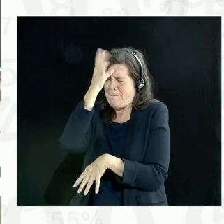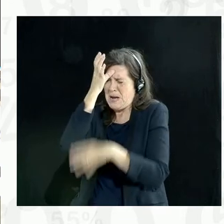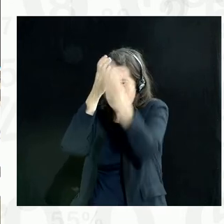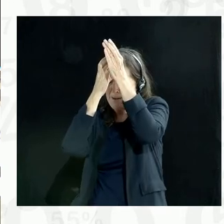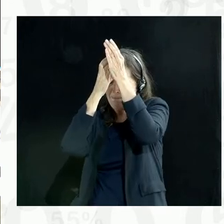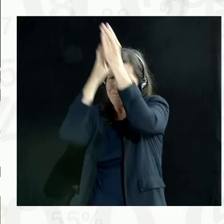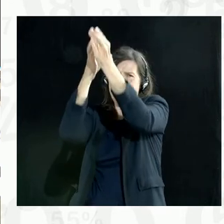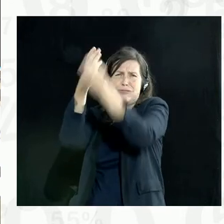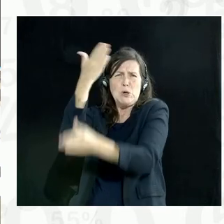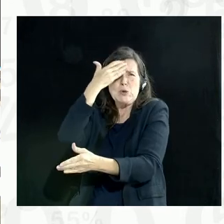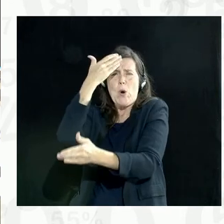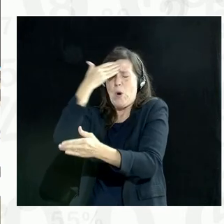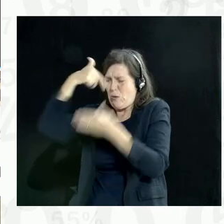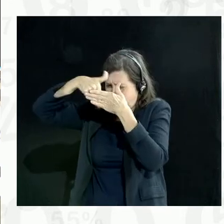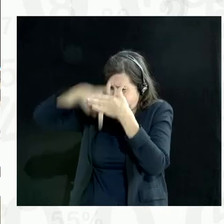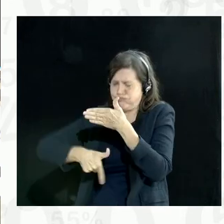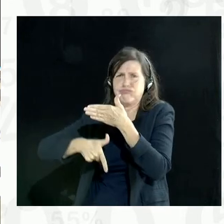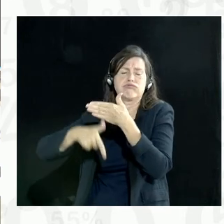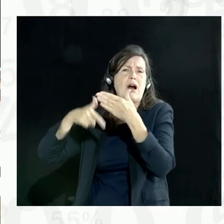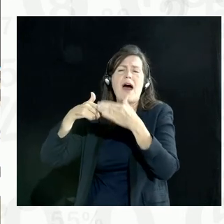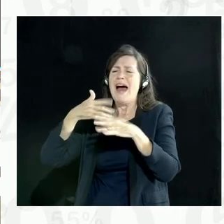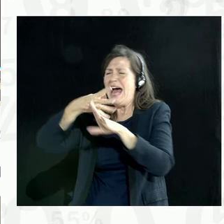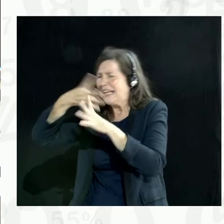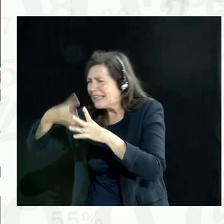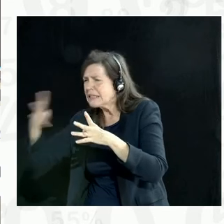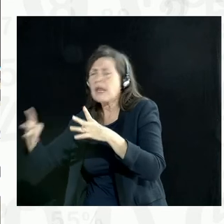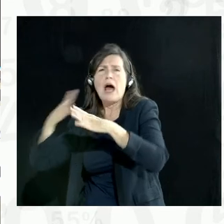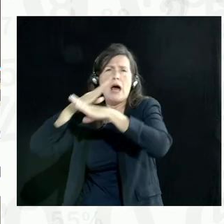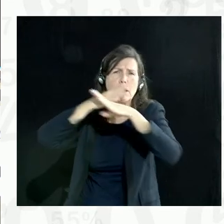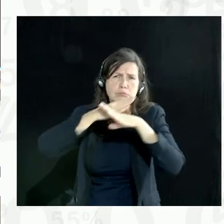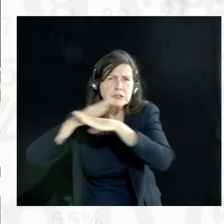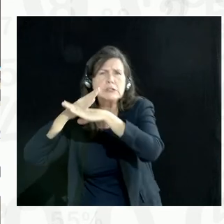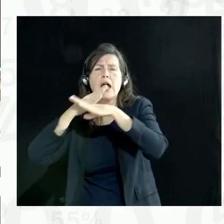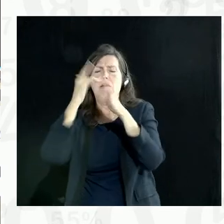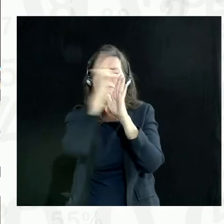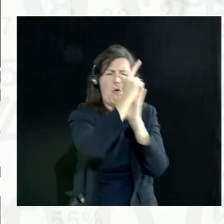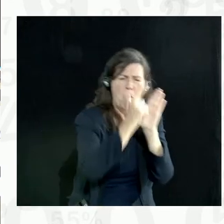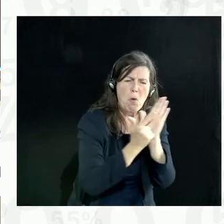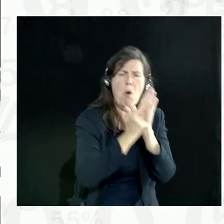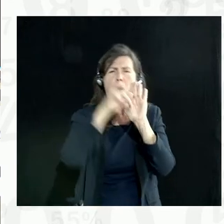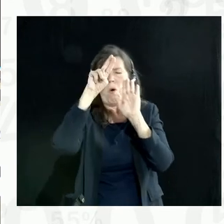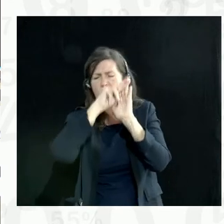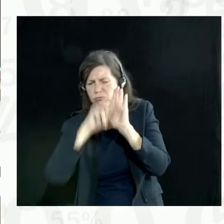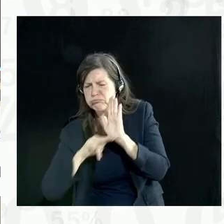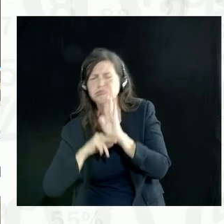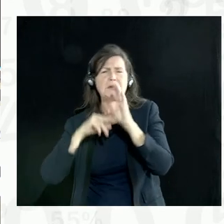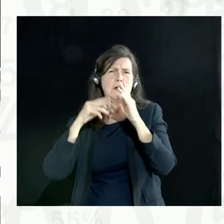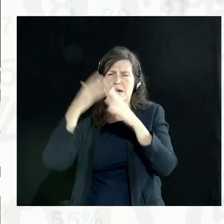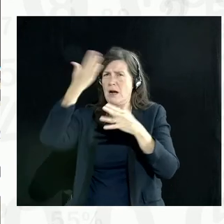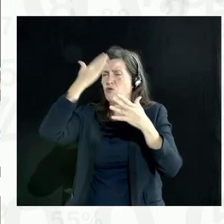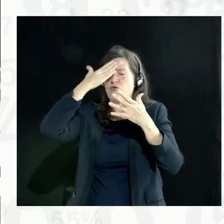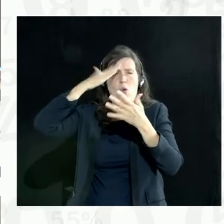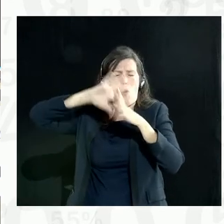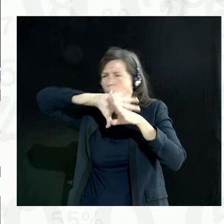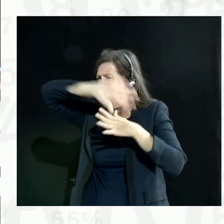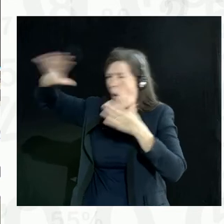they really thought through all of the data protection and data privacy legislation around the world. And they grabbed the